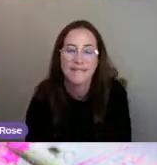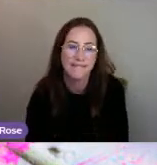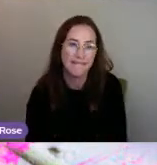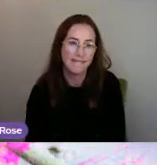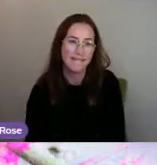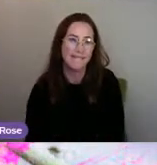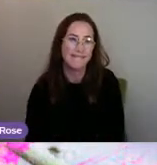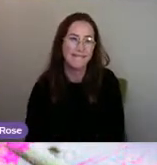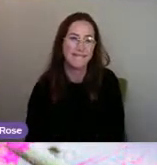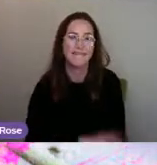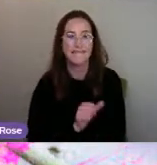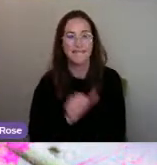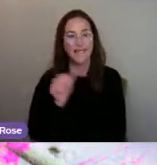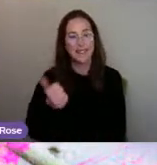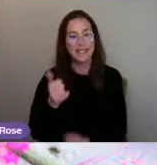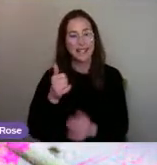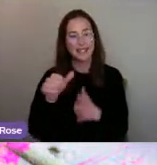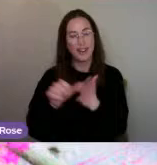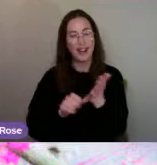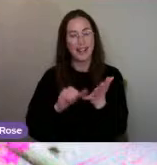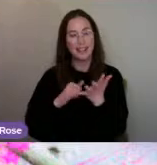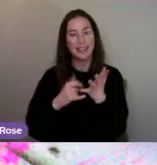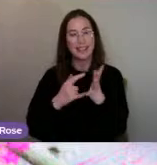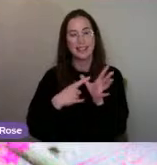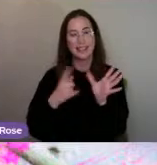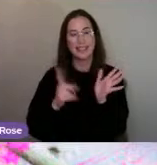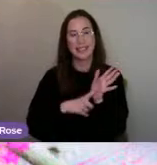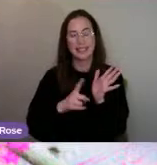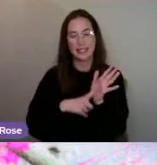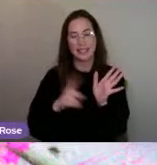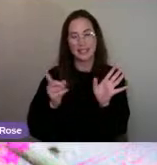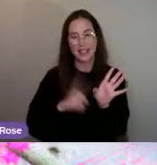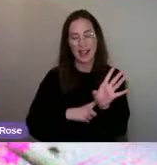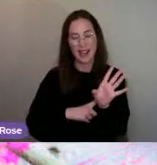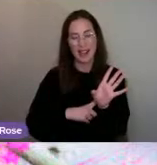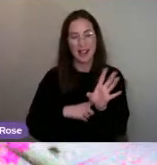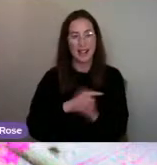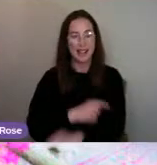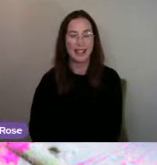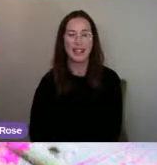Okay, so next on the list, we have Sally.